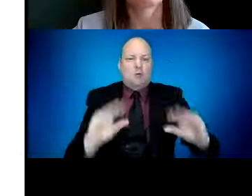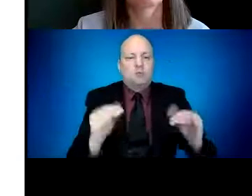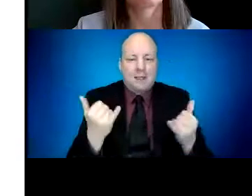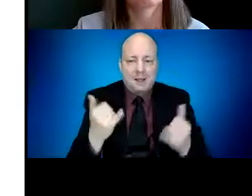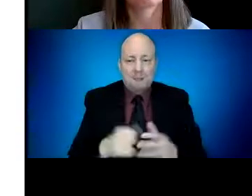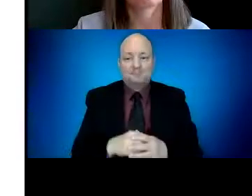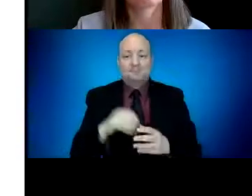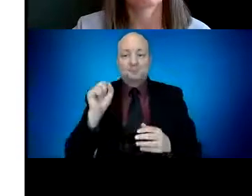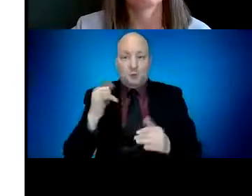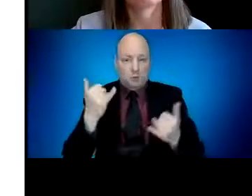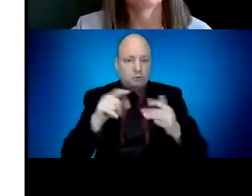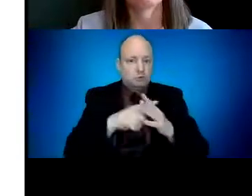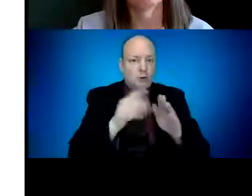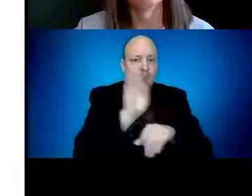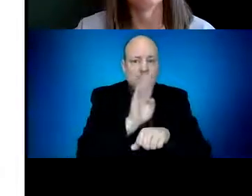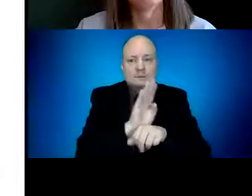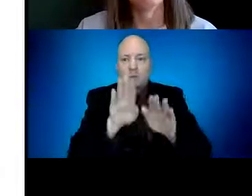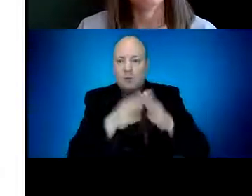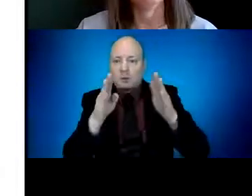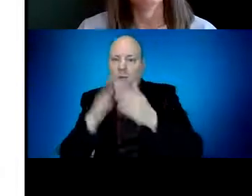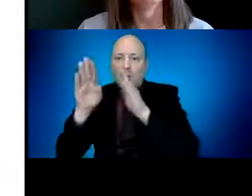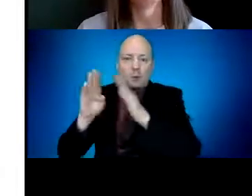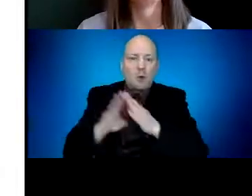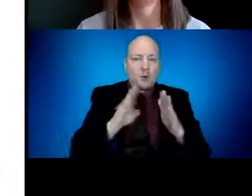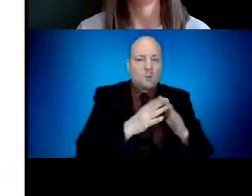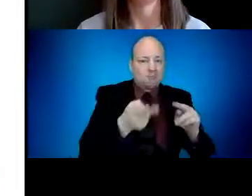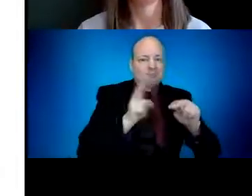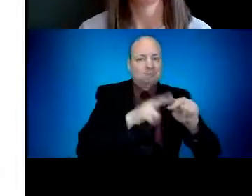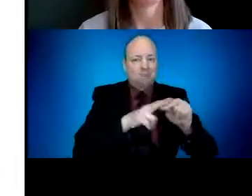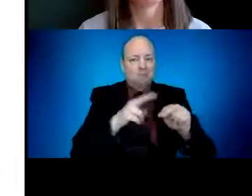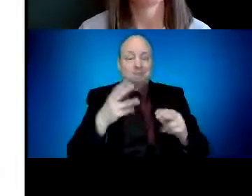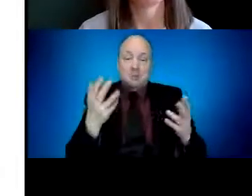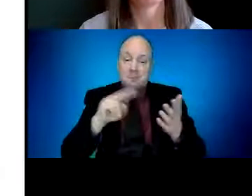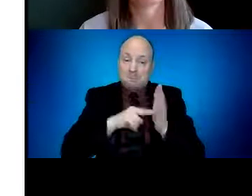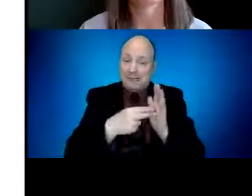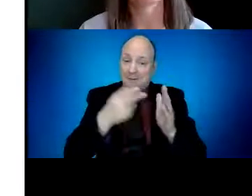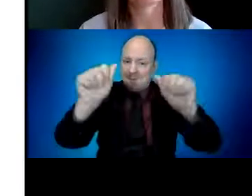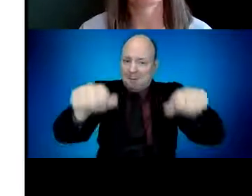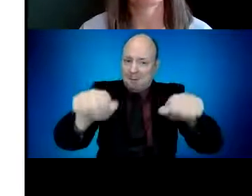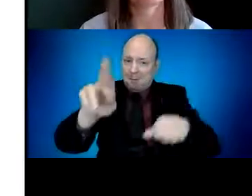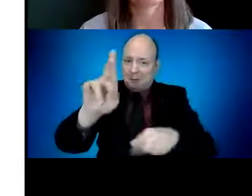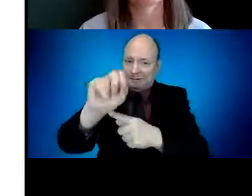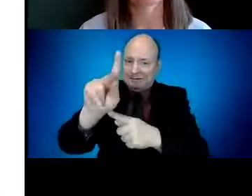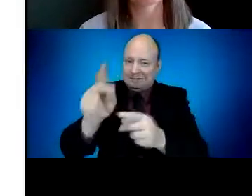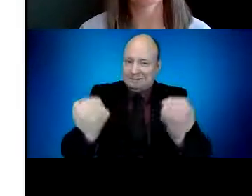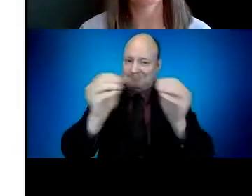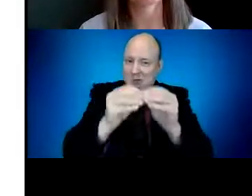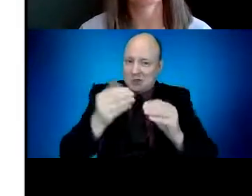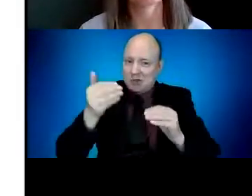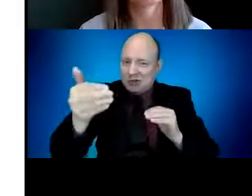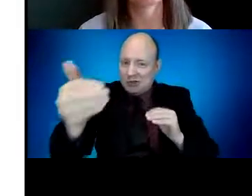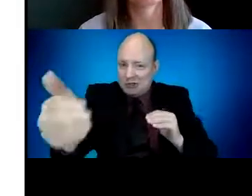Now I want to talk a little bit about variant strains. Mutations in the virus have led to the emergence of variant strains.